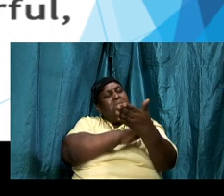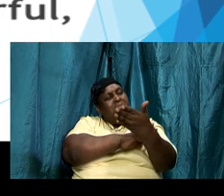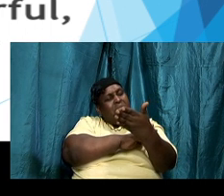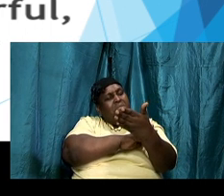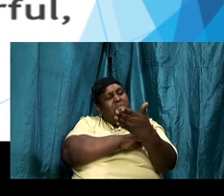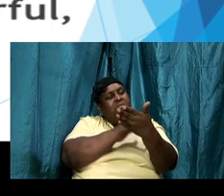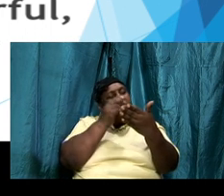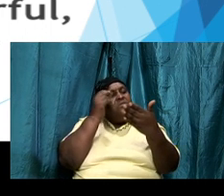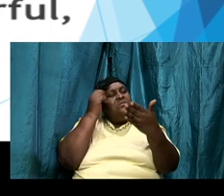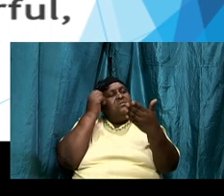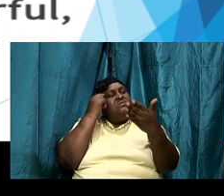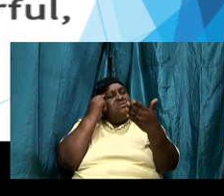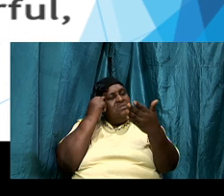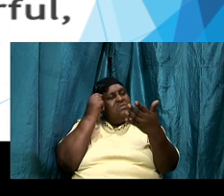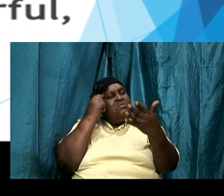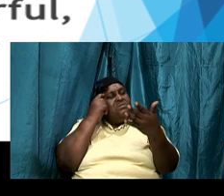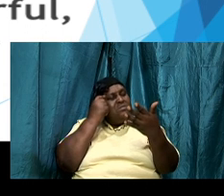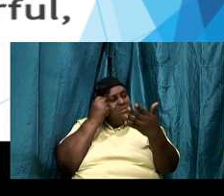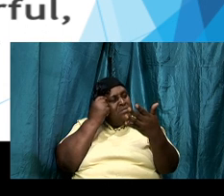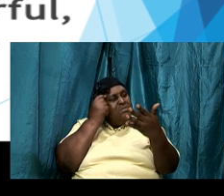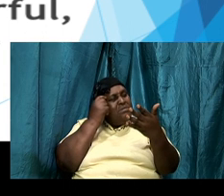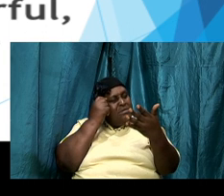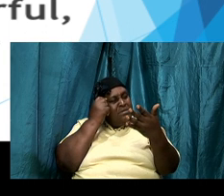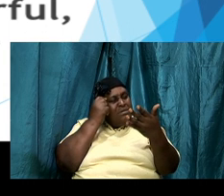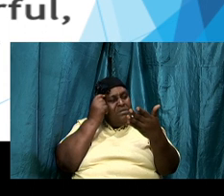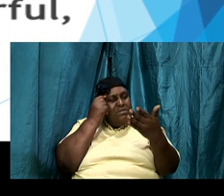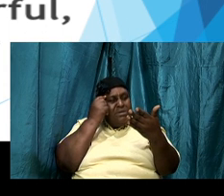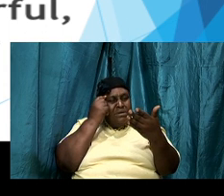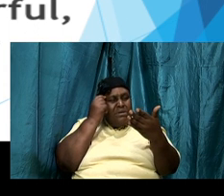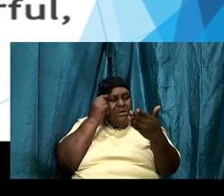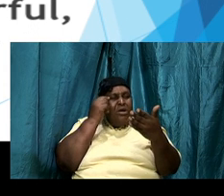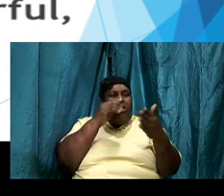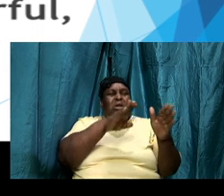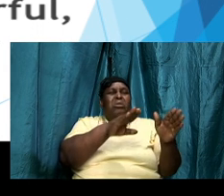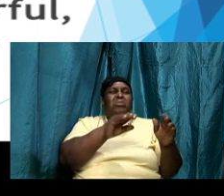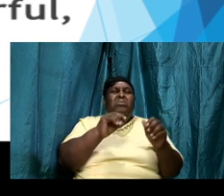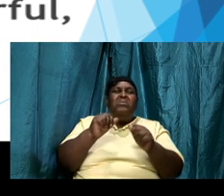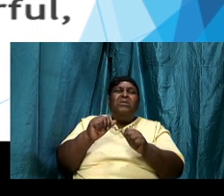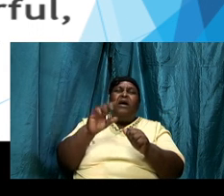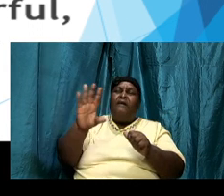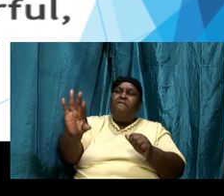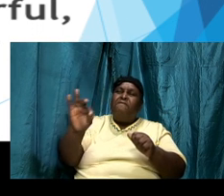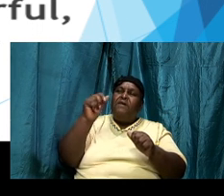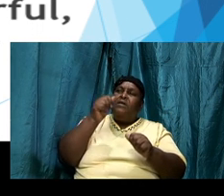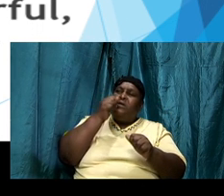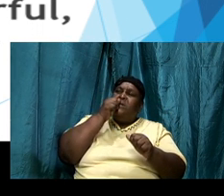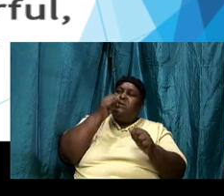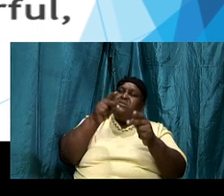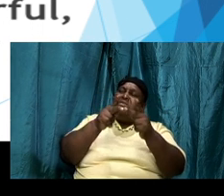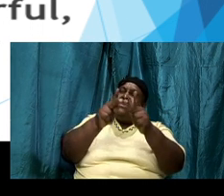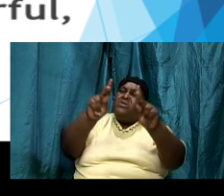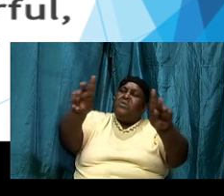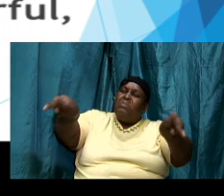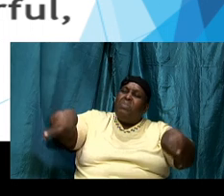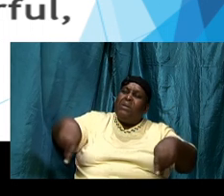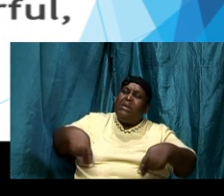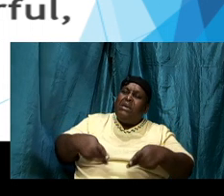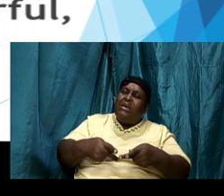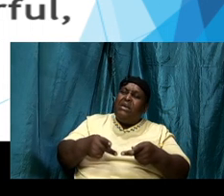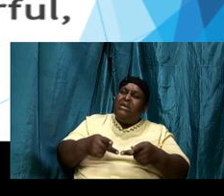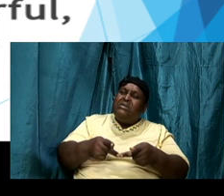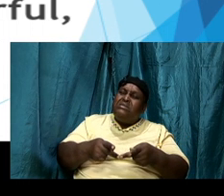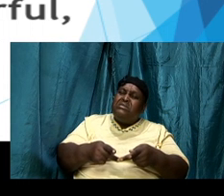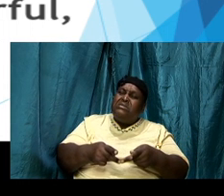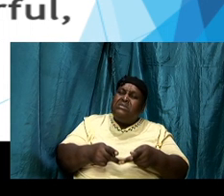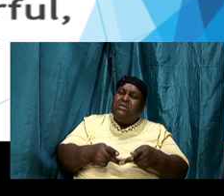what God is saying by pulling back out of the distractions by putting aside the computer and the phone and the